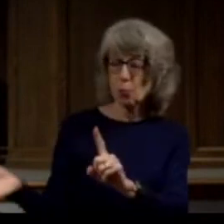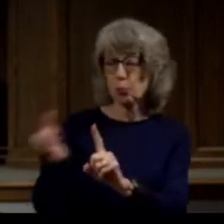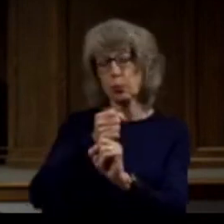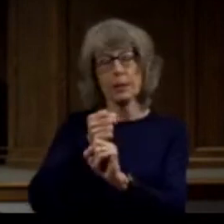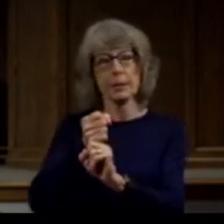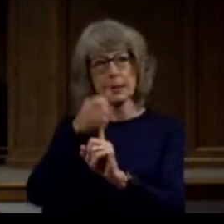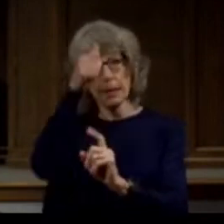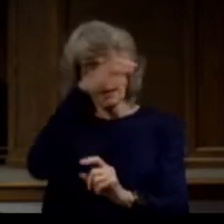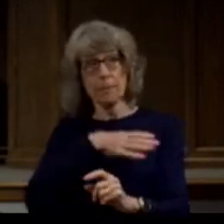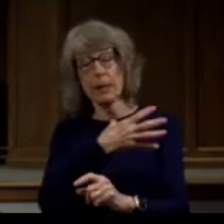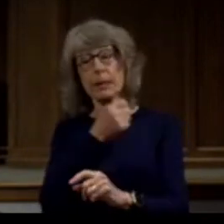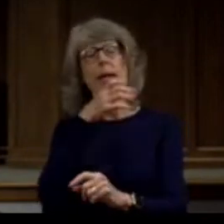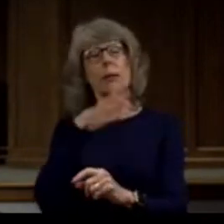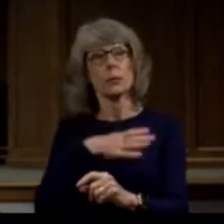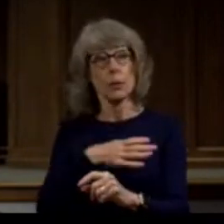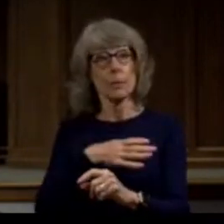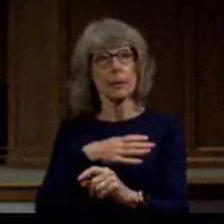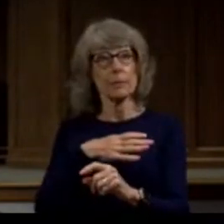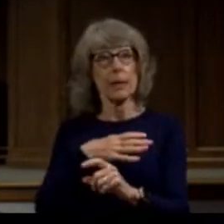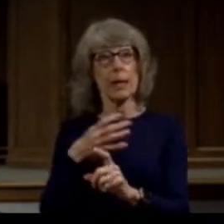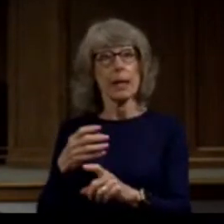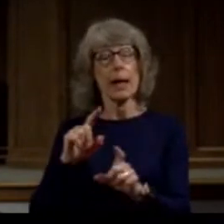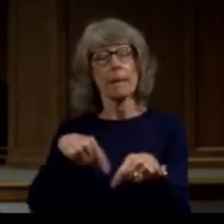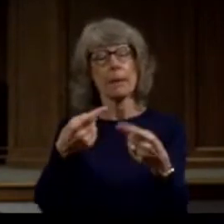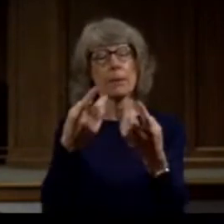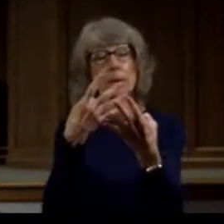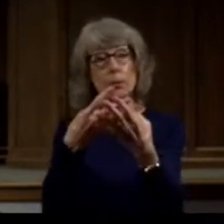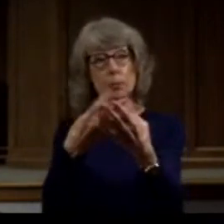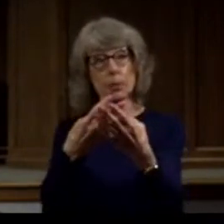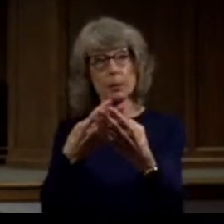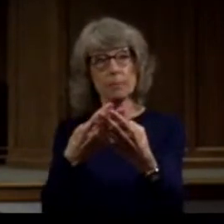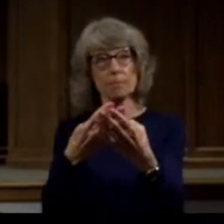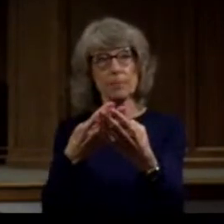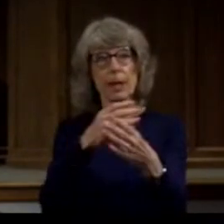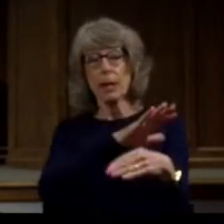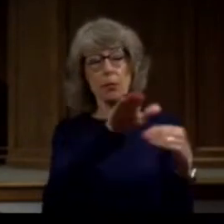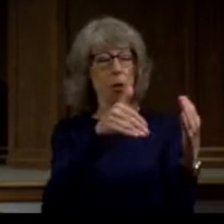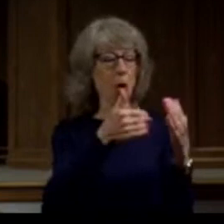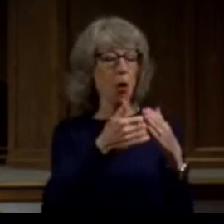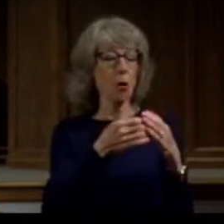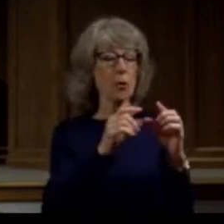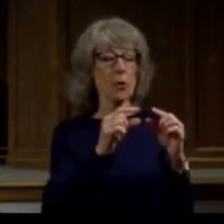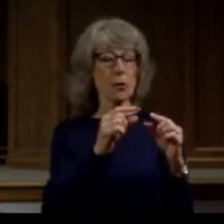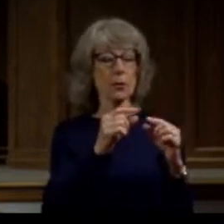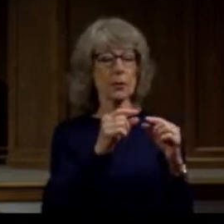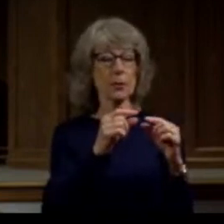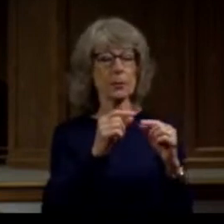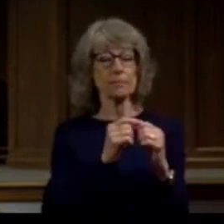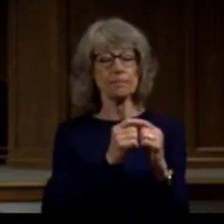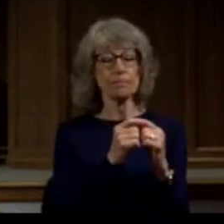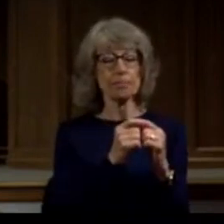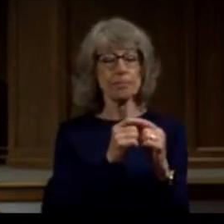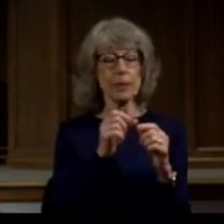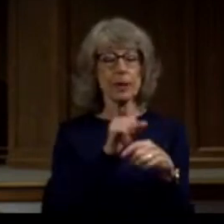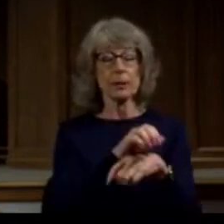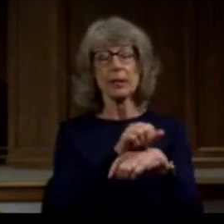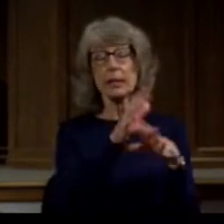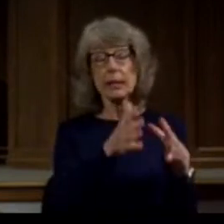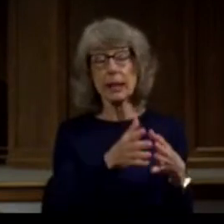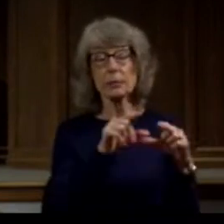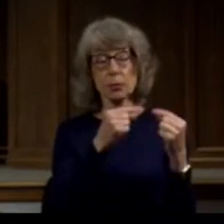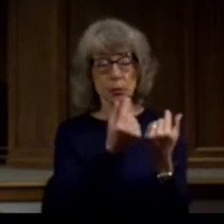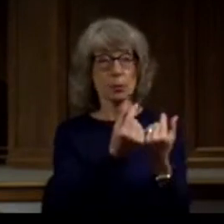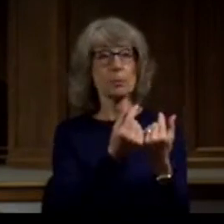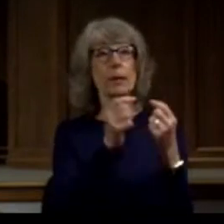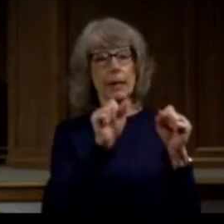women and throwing them into prison as the high priest and all the council can themselves testify. I even obtained letters from them to